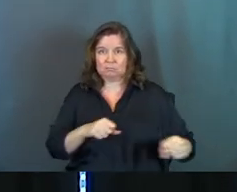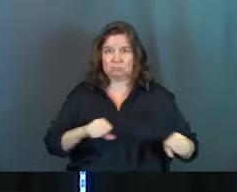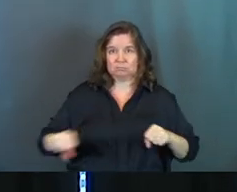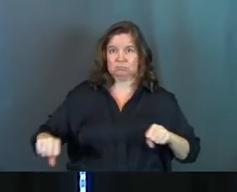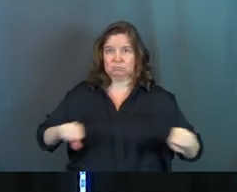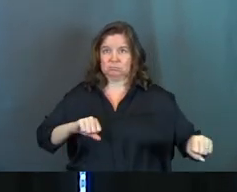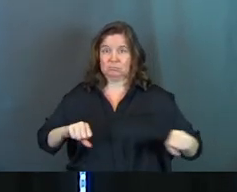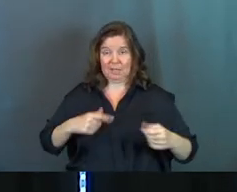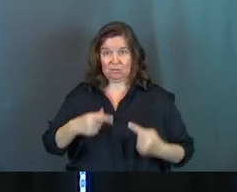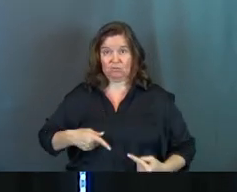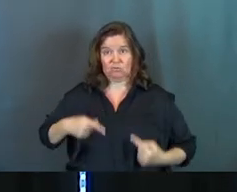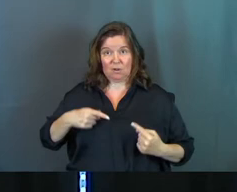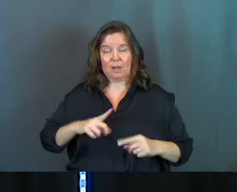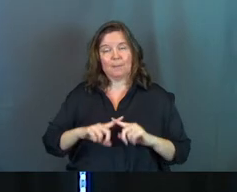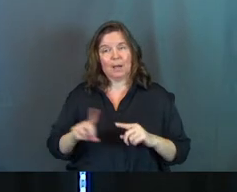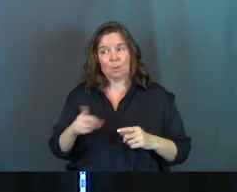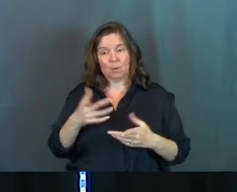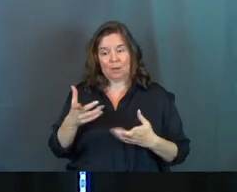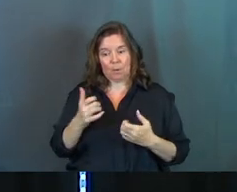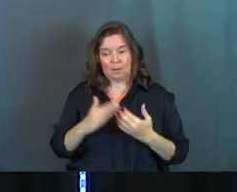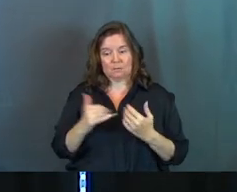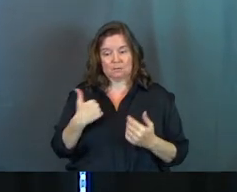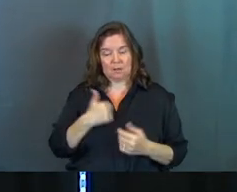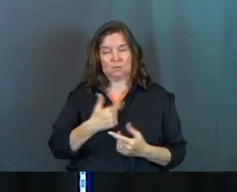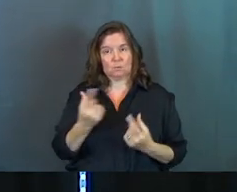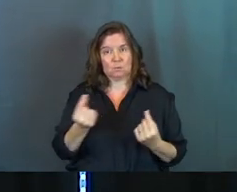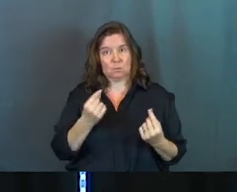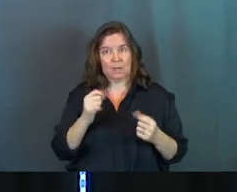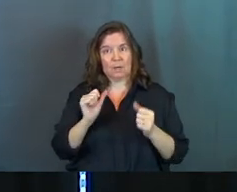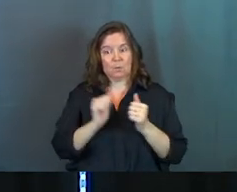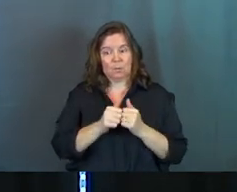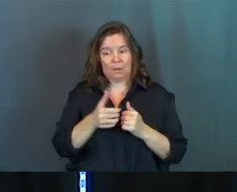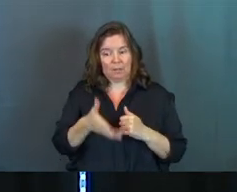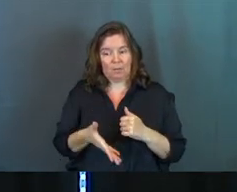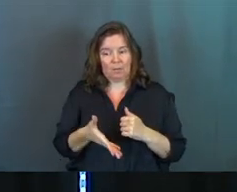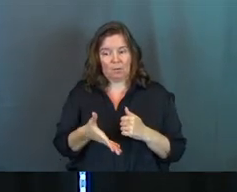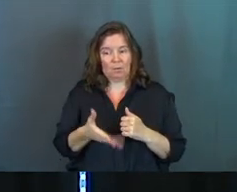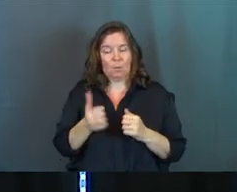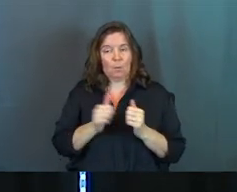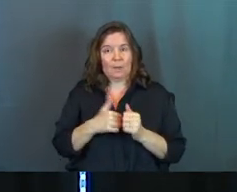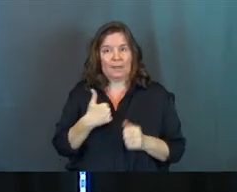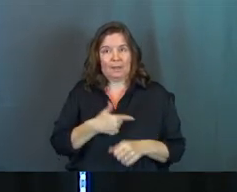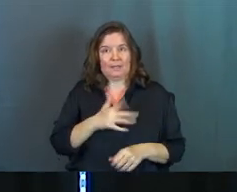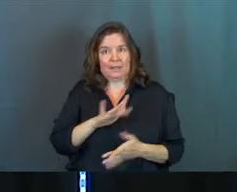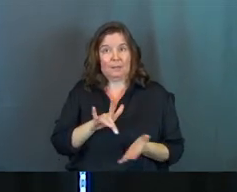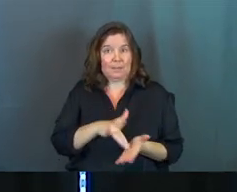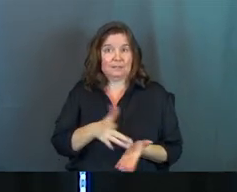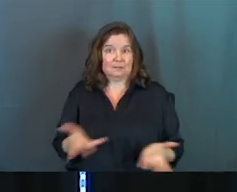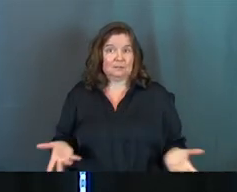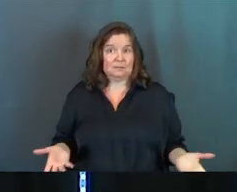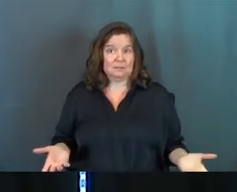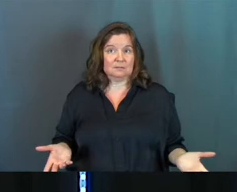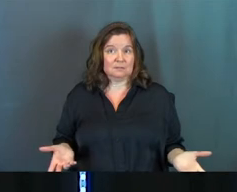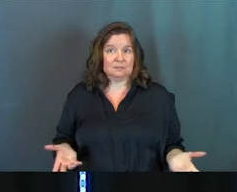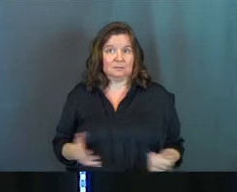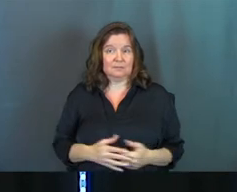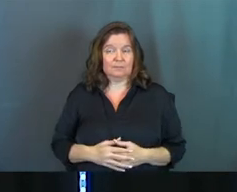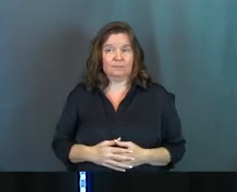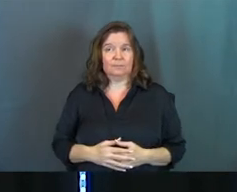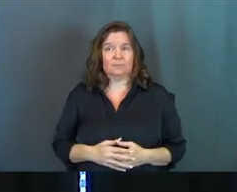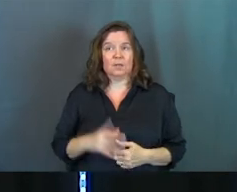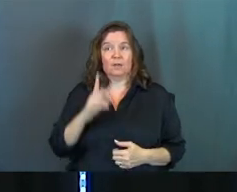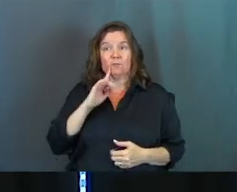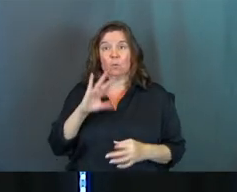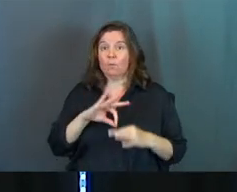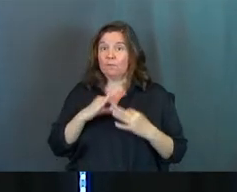struggle. But it's where he's called us to be, and he's with us right there in the midst. So when